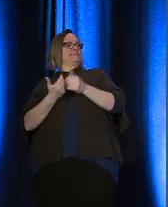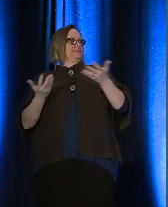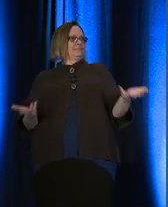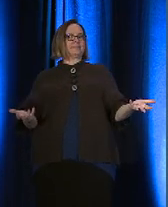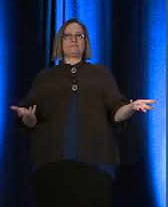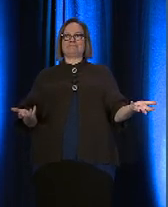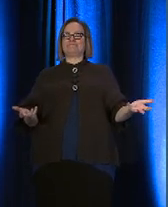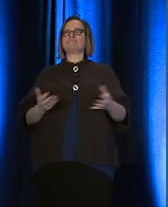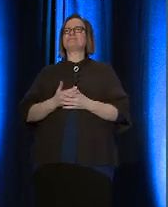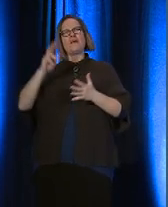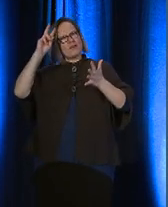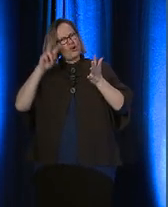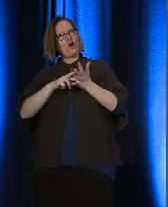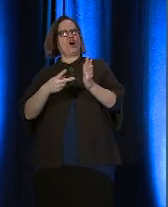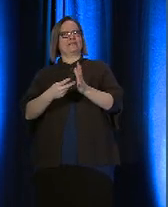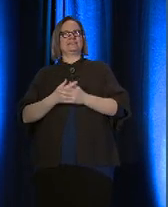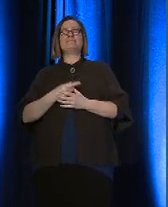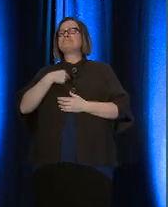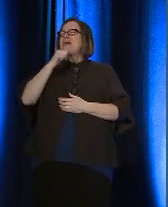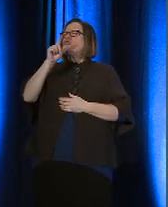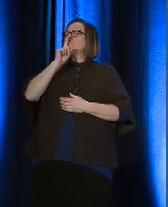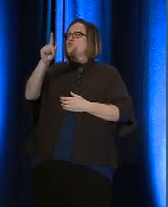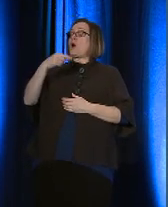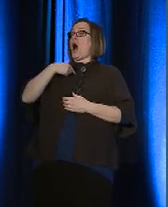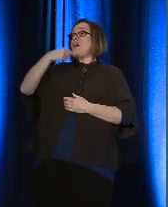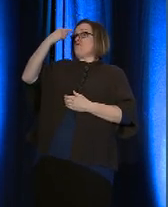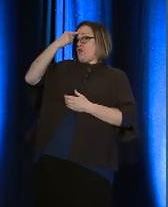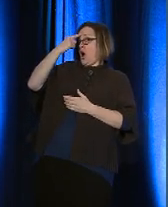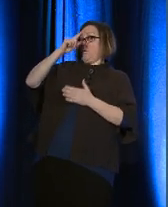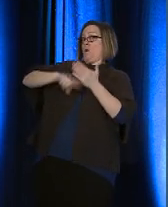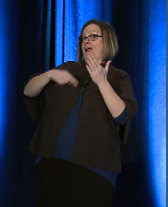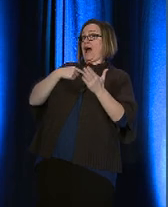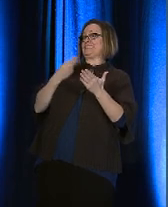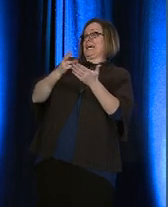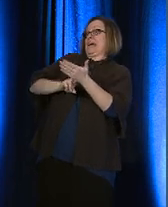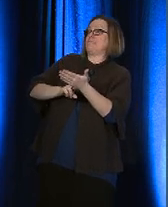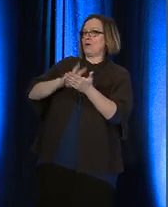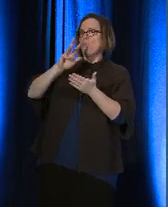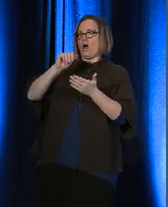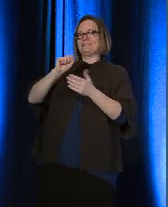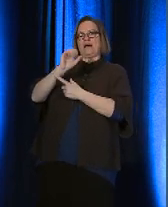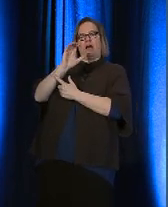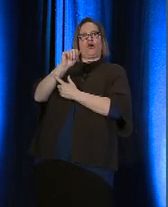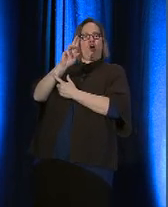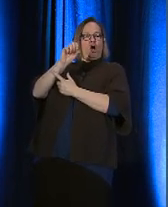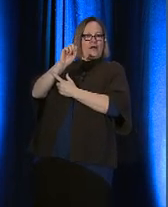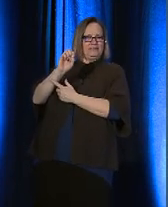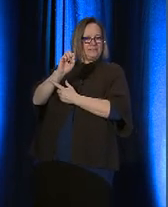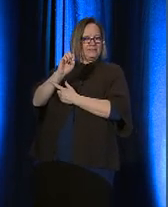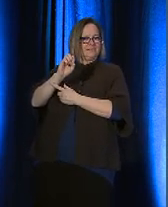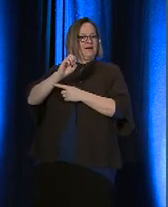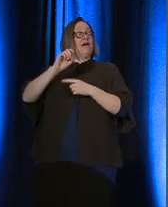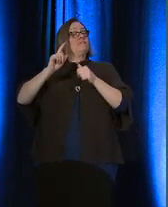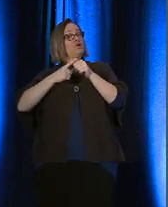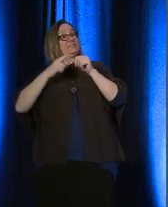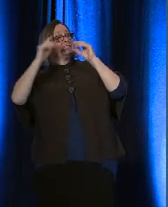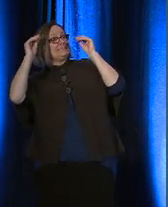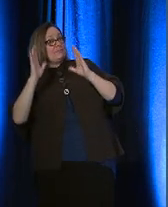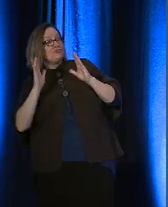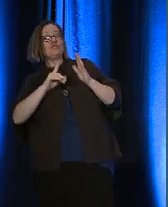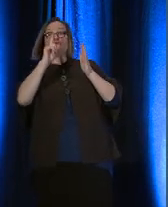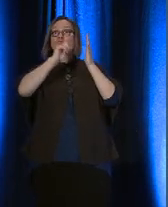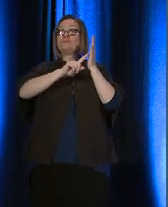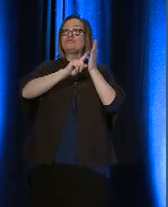understood that what I signed up for was in fact a cause, first as a teacher, then a researcher, and often an